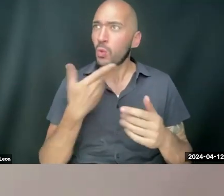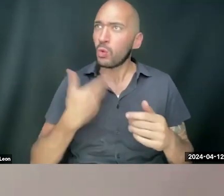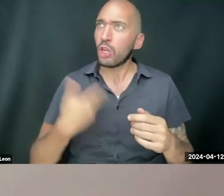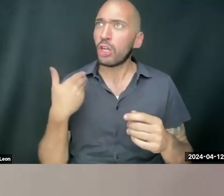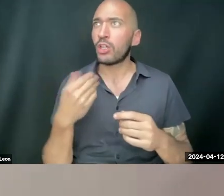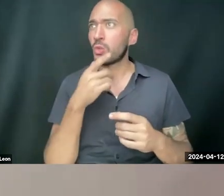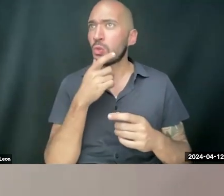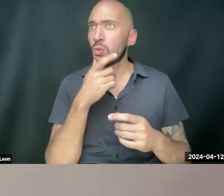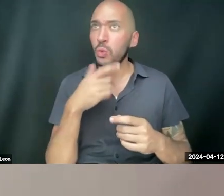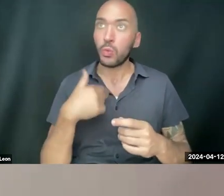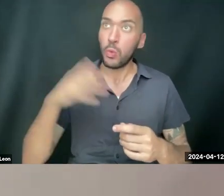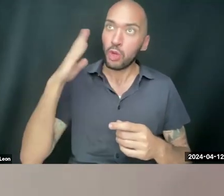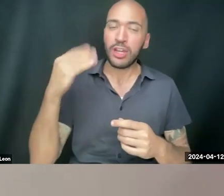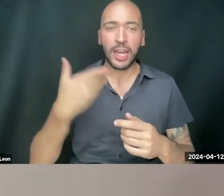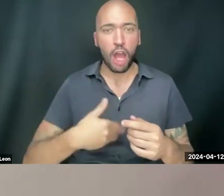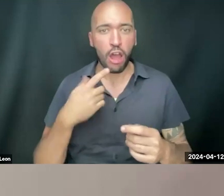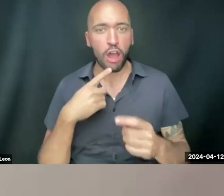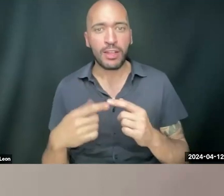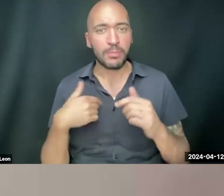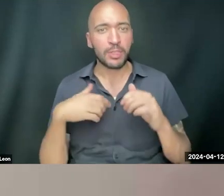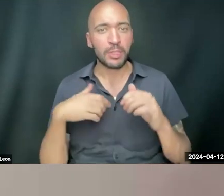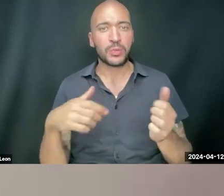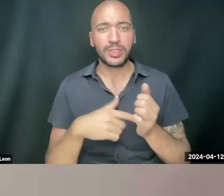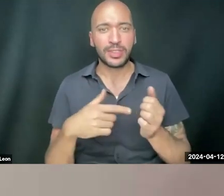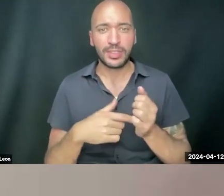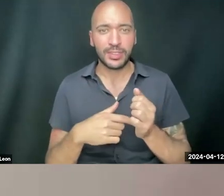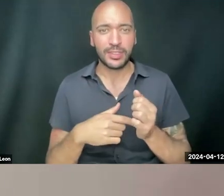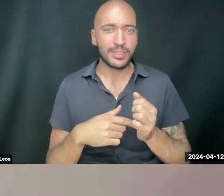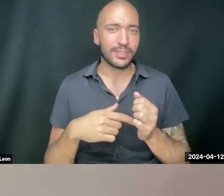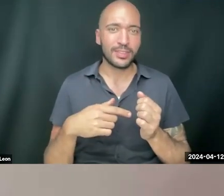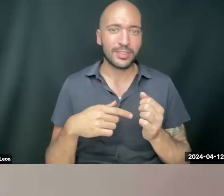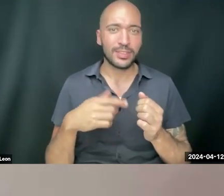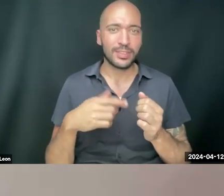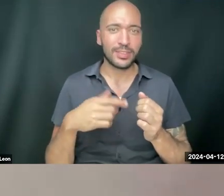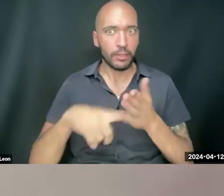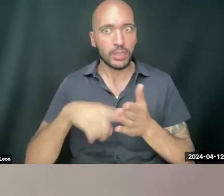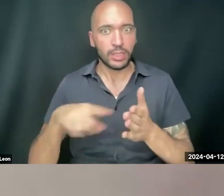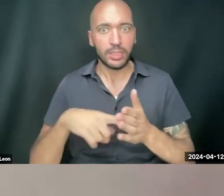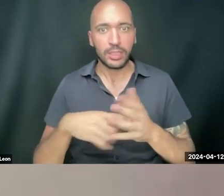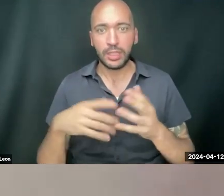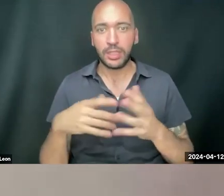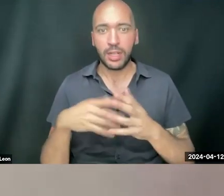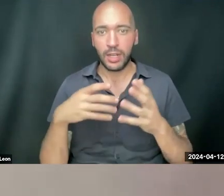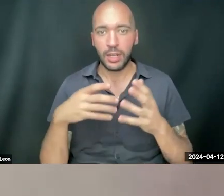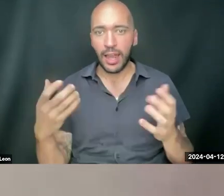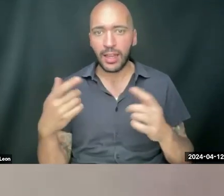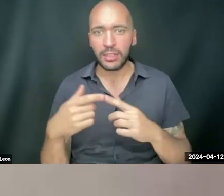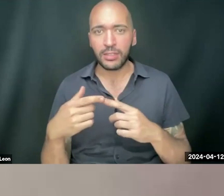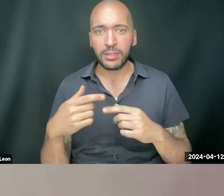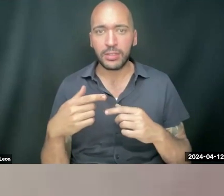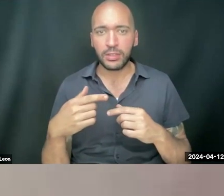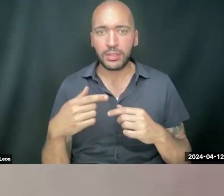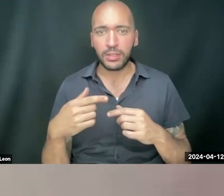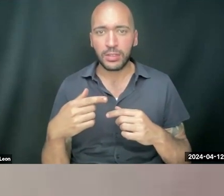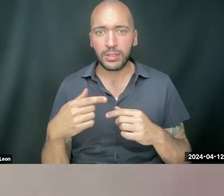who we are. You know? I, I've been doing Uber research a lot recently. Just like get into Uber. I get into these Ubers